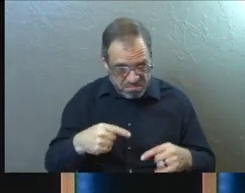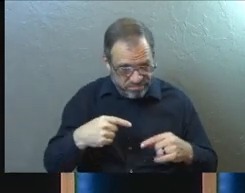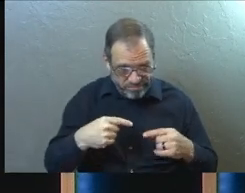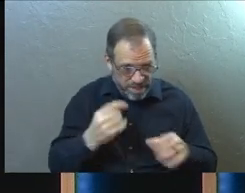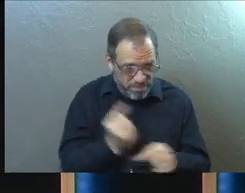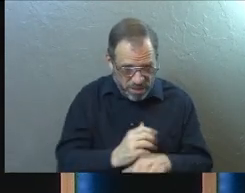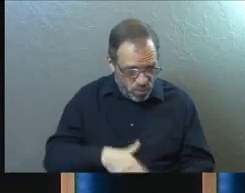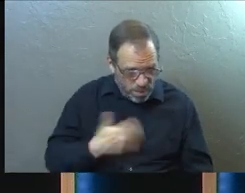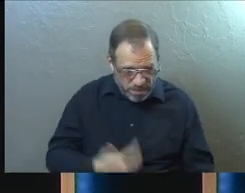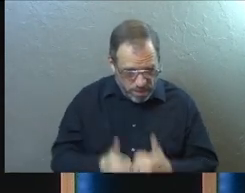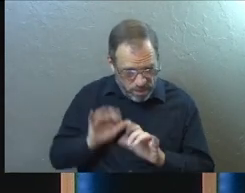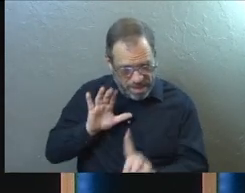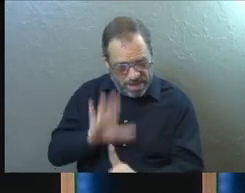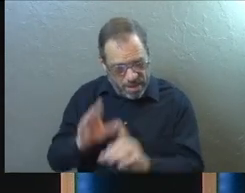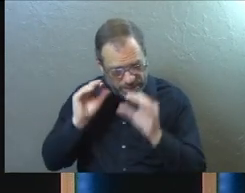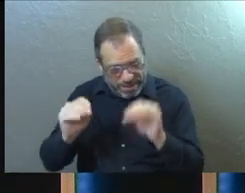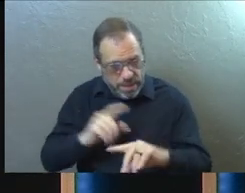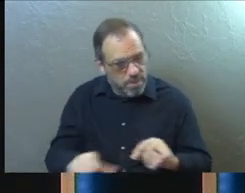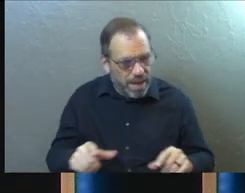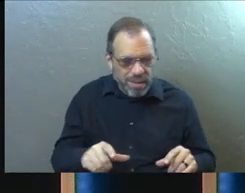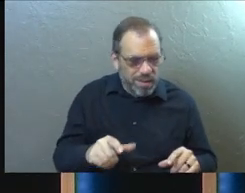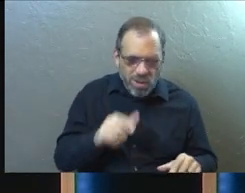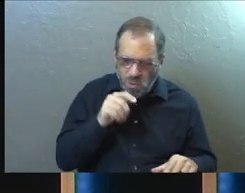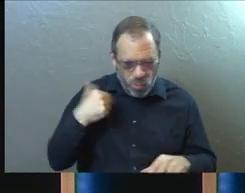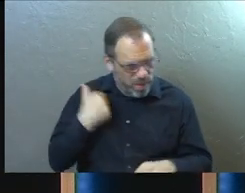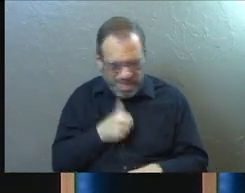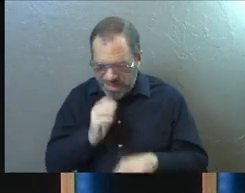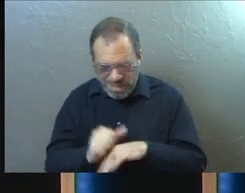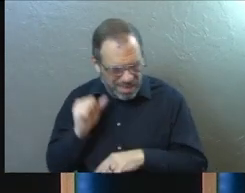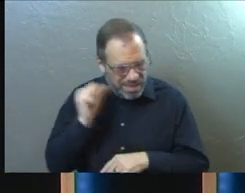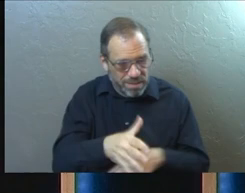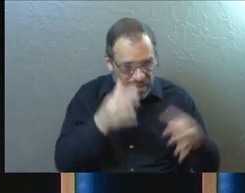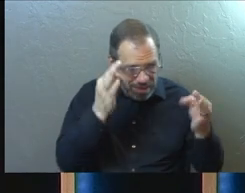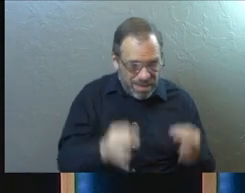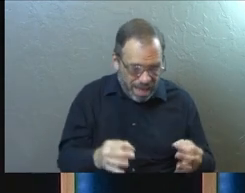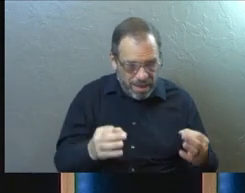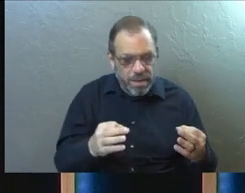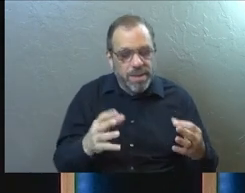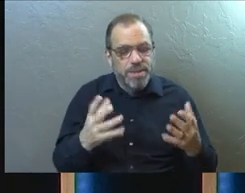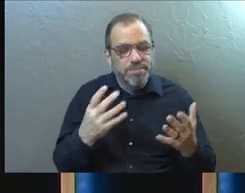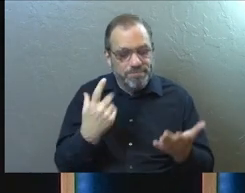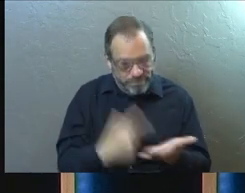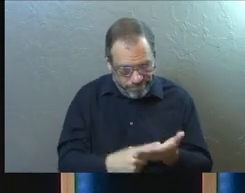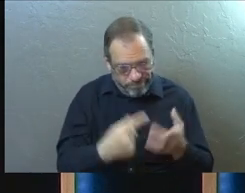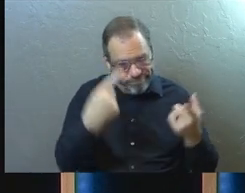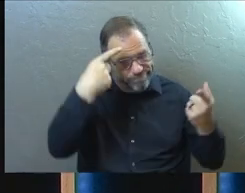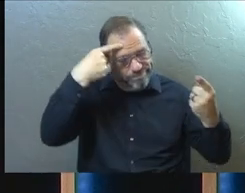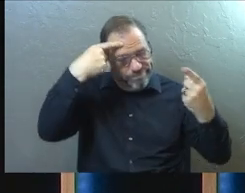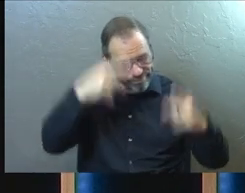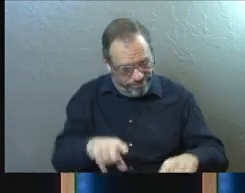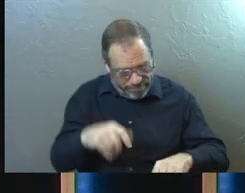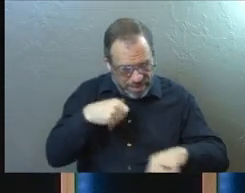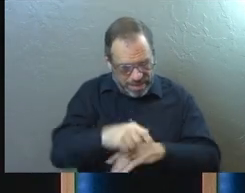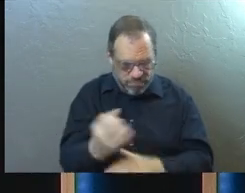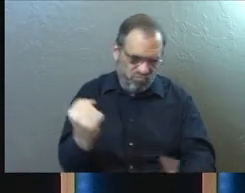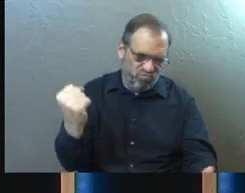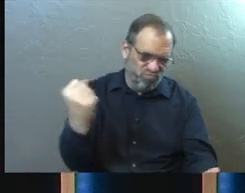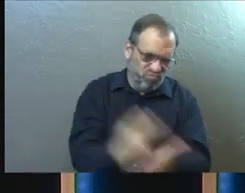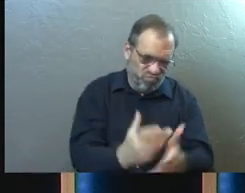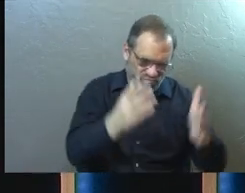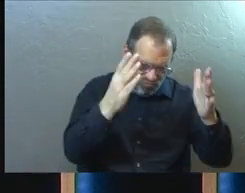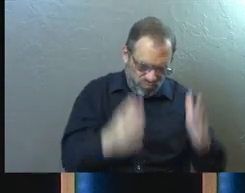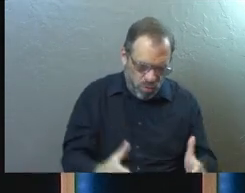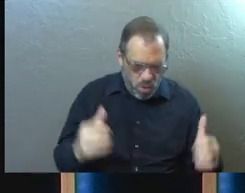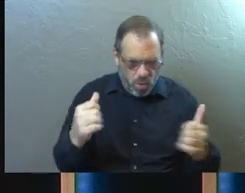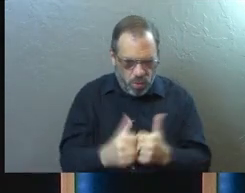you and upset you with their teaching, but we did not send them. So we decided, having come to complete agreement, to send you official representatives,